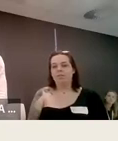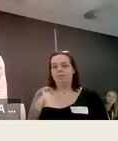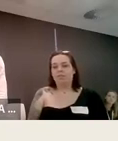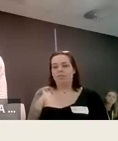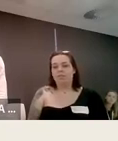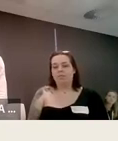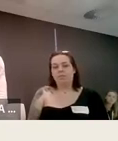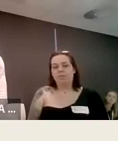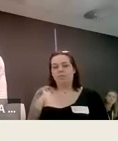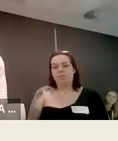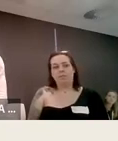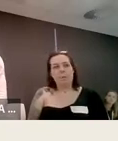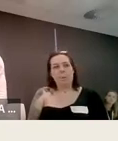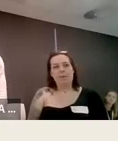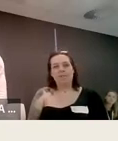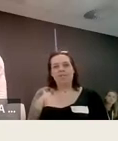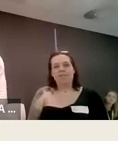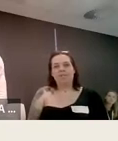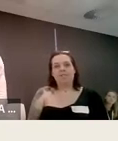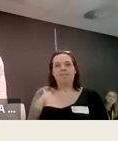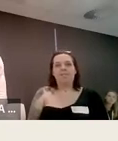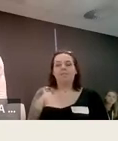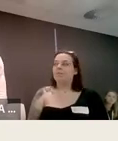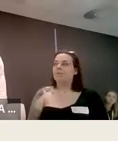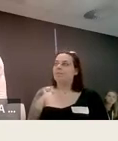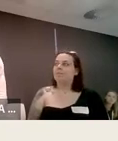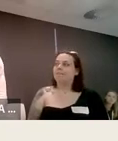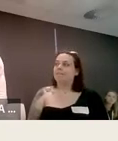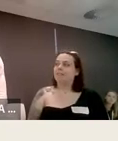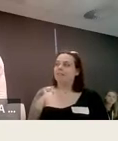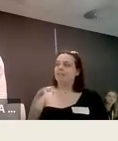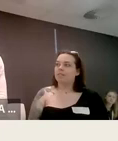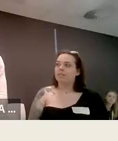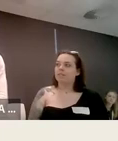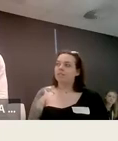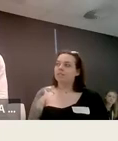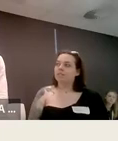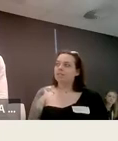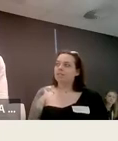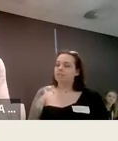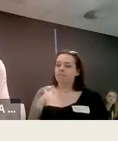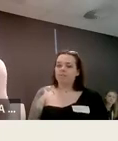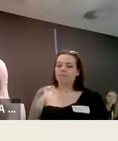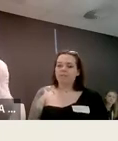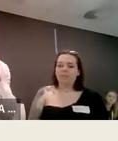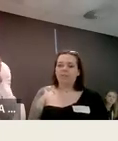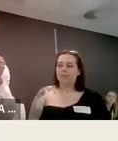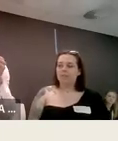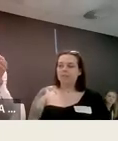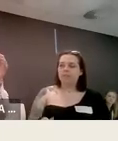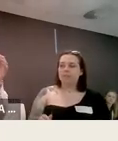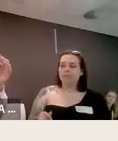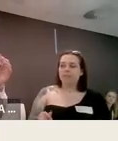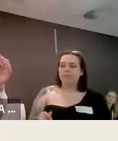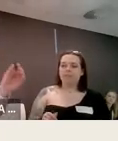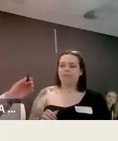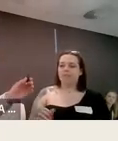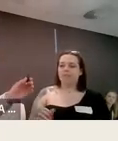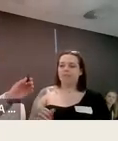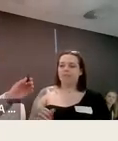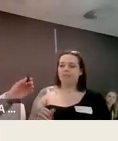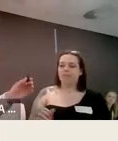empowerment and dignity the same students shaping an education that's accessible inclusive and dignity if i like all that um